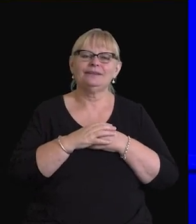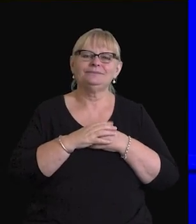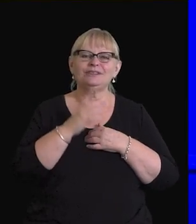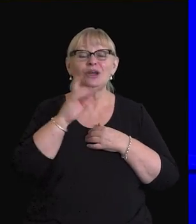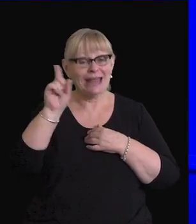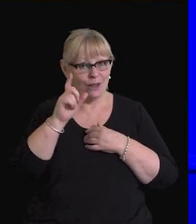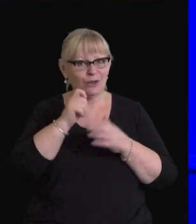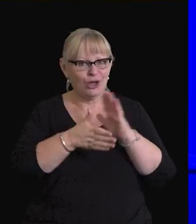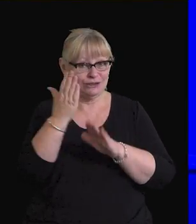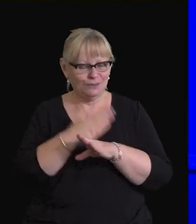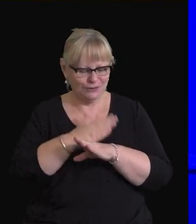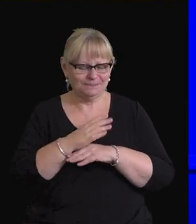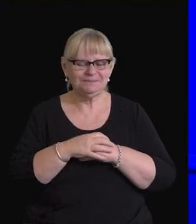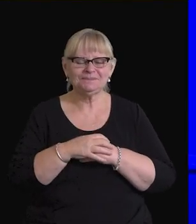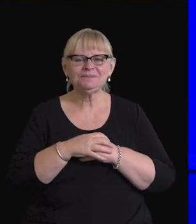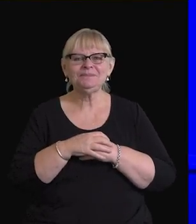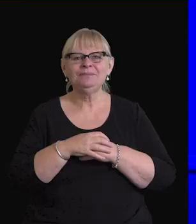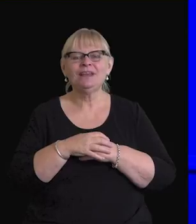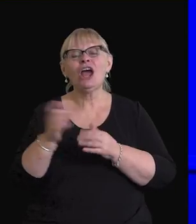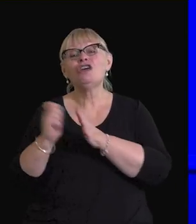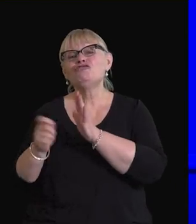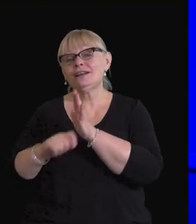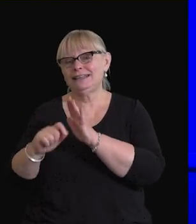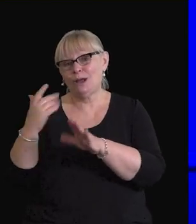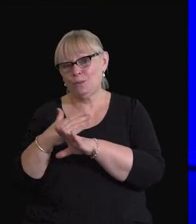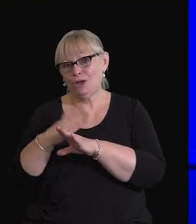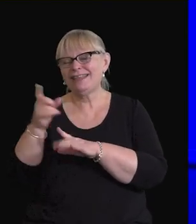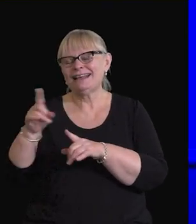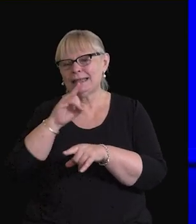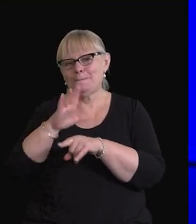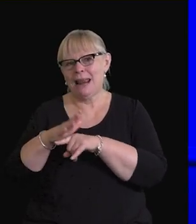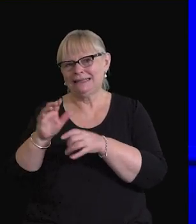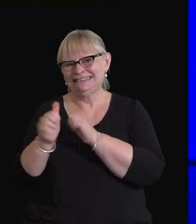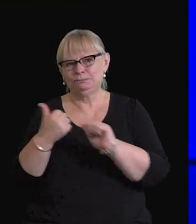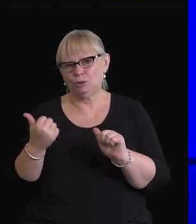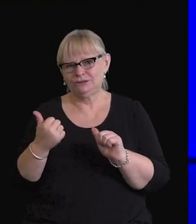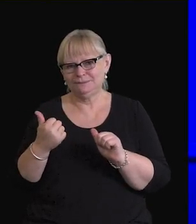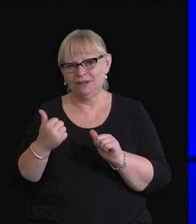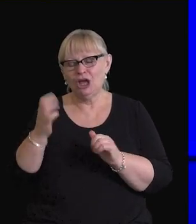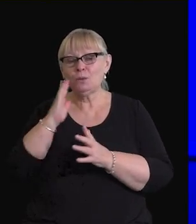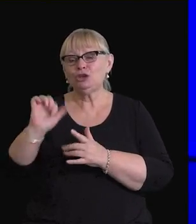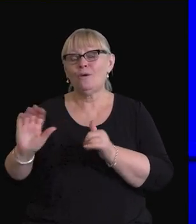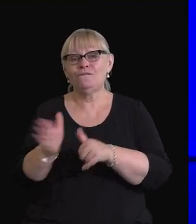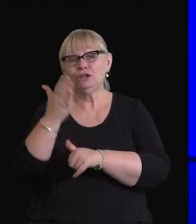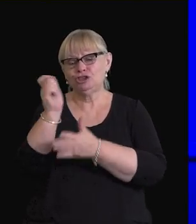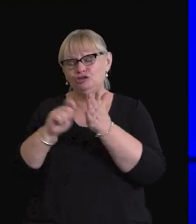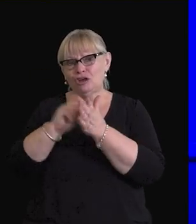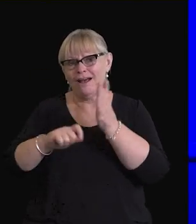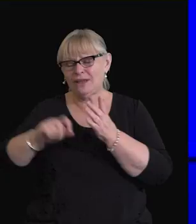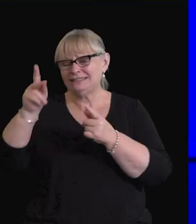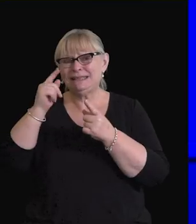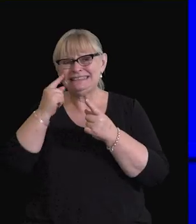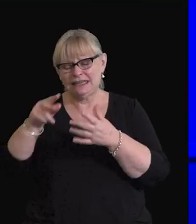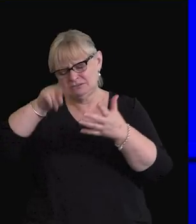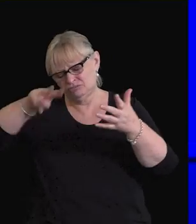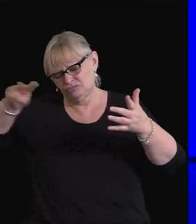Let's go to work. Writing at work is a blood sport. By the time your draft has been reviewed by the